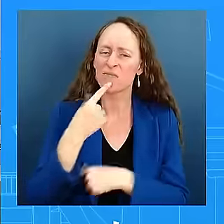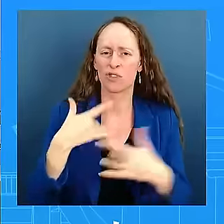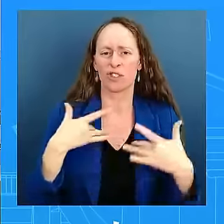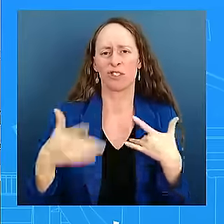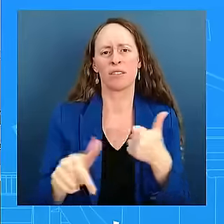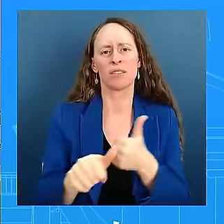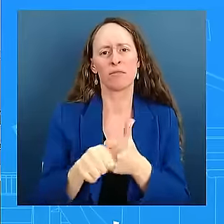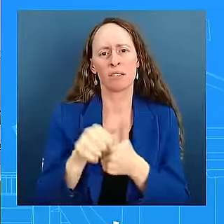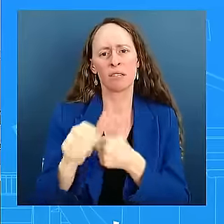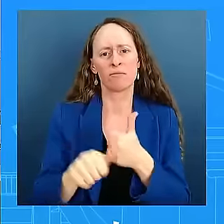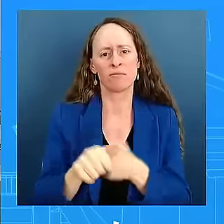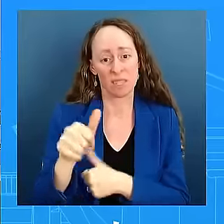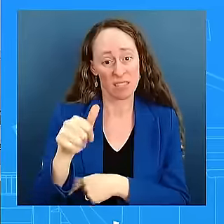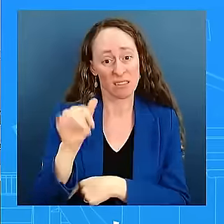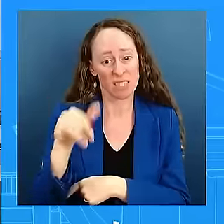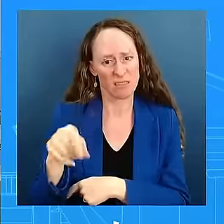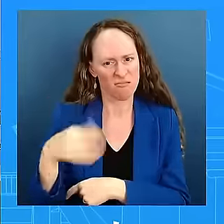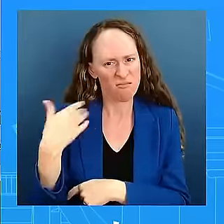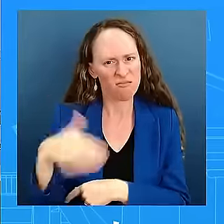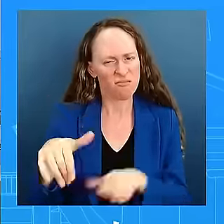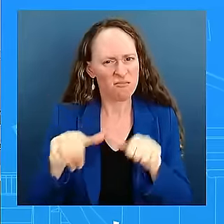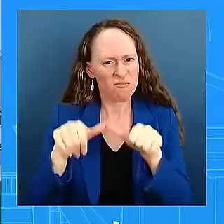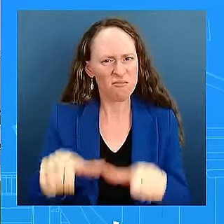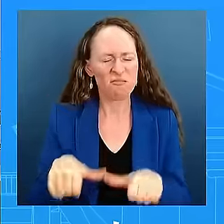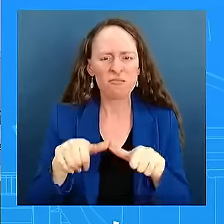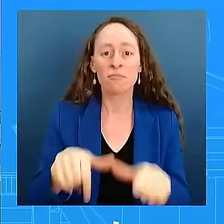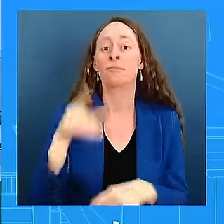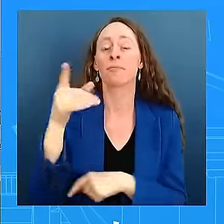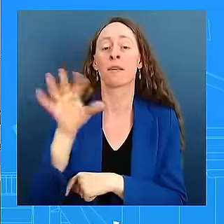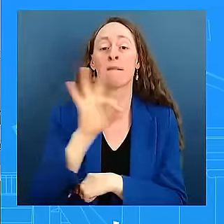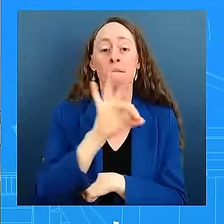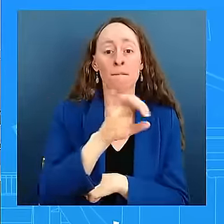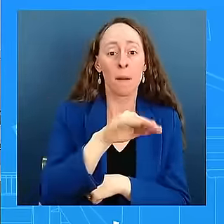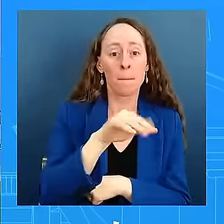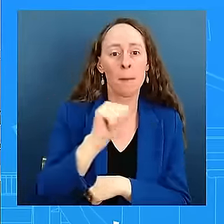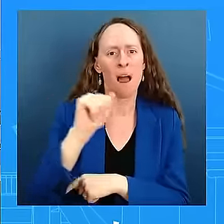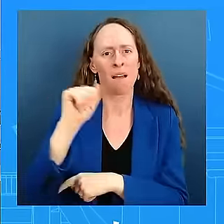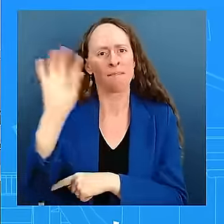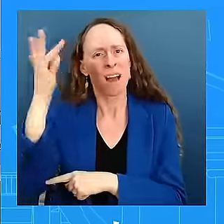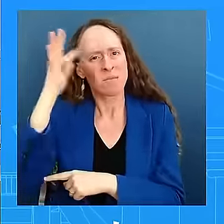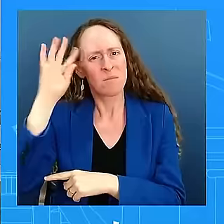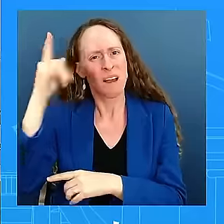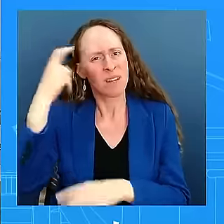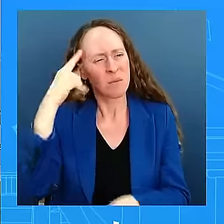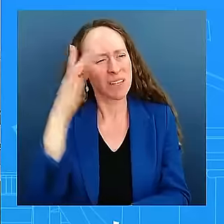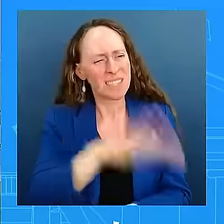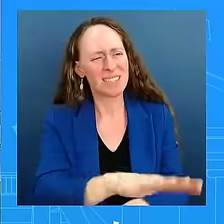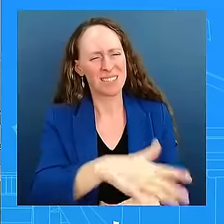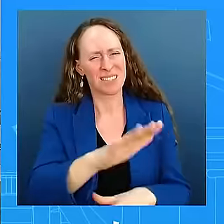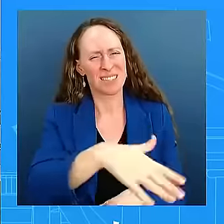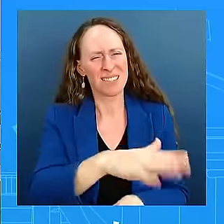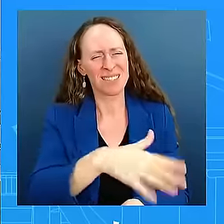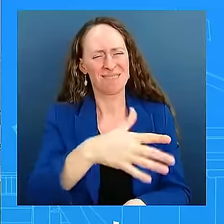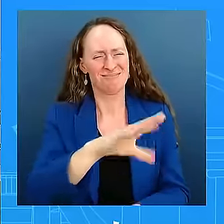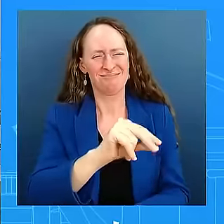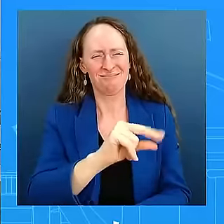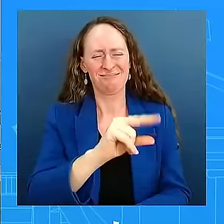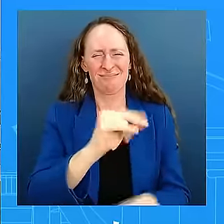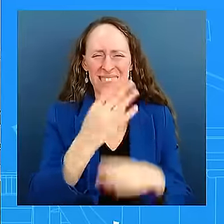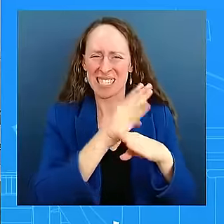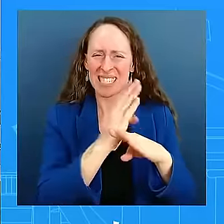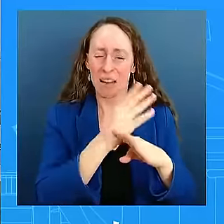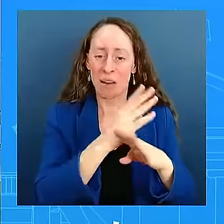has made to combat that, how concerned is the President that what we're seeing now with this storm is perhaps a preview